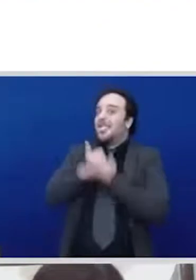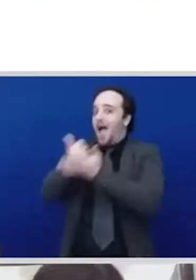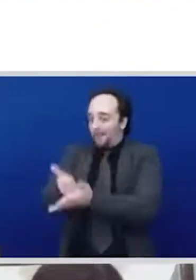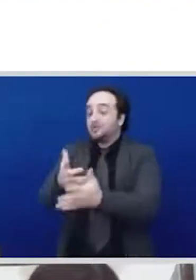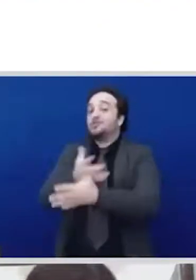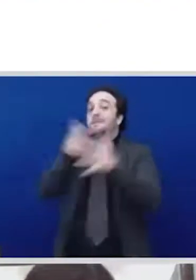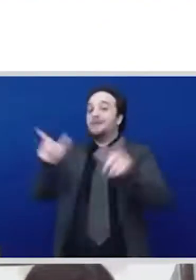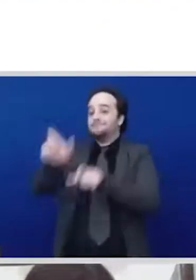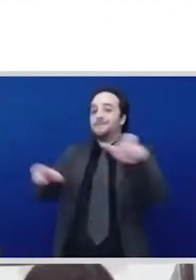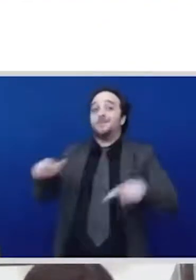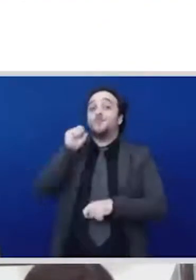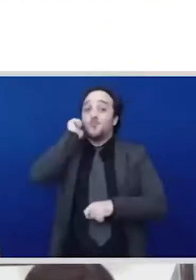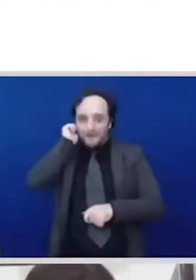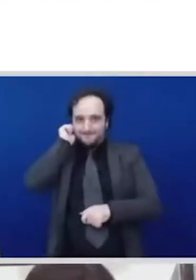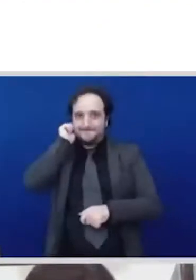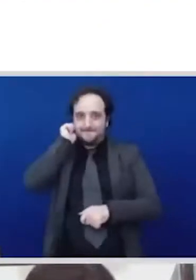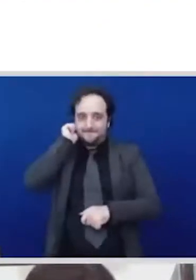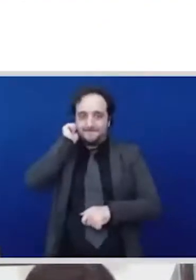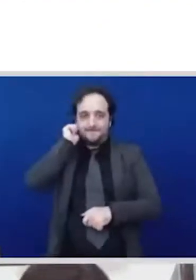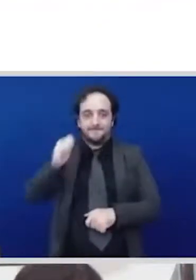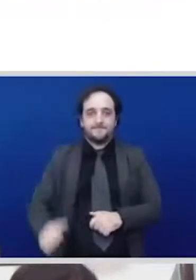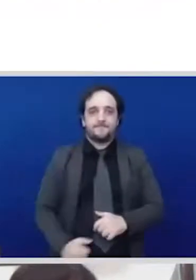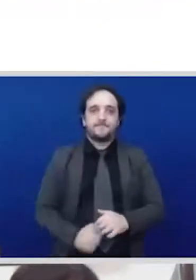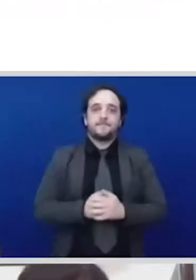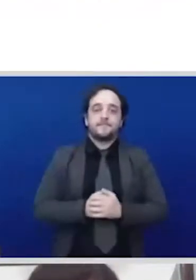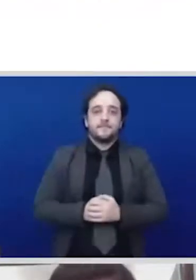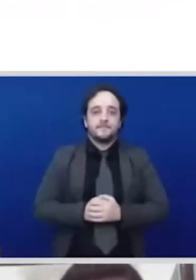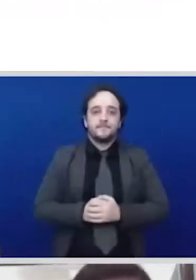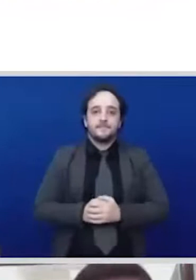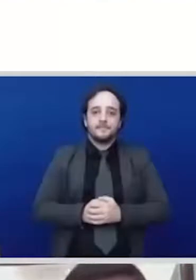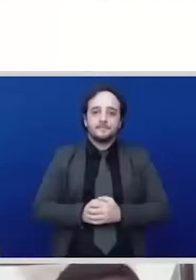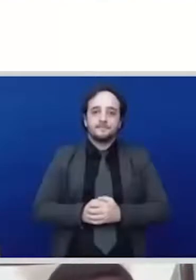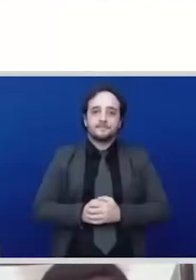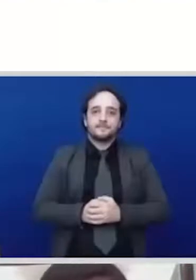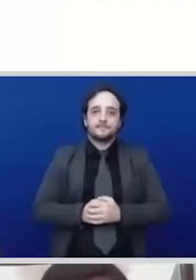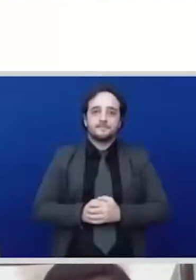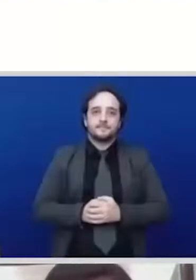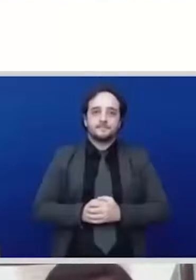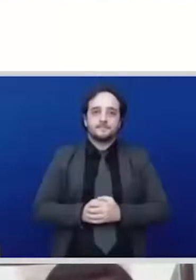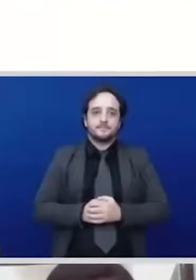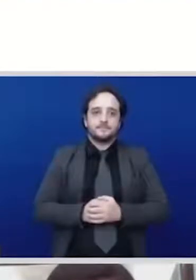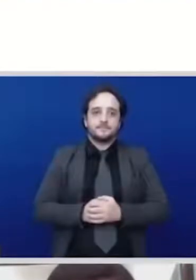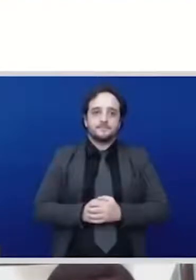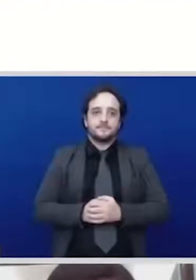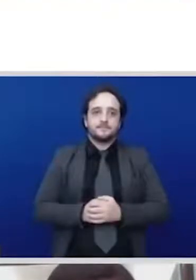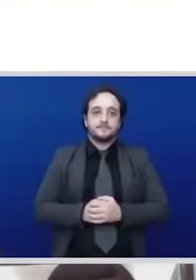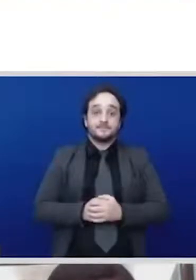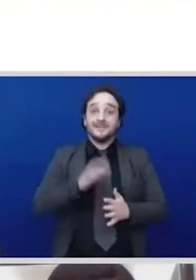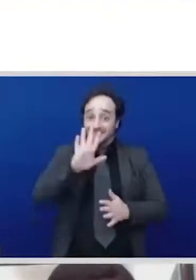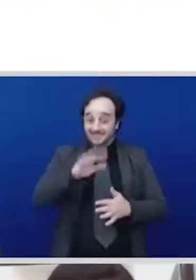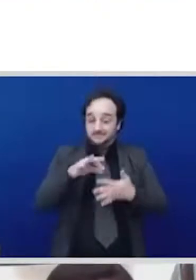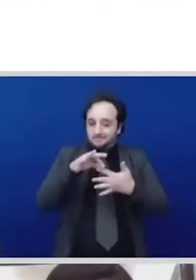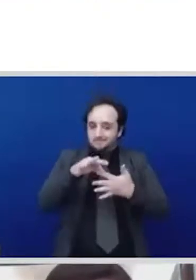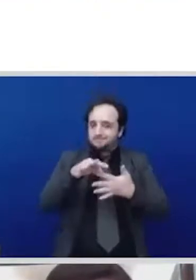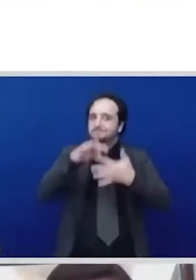to do their regular jobs so these facilities are hoped to support not only workers but more specifically